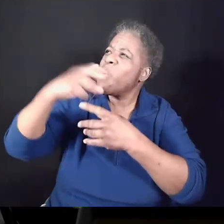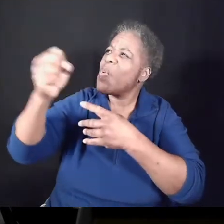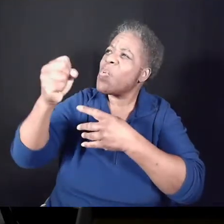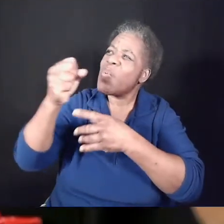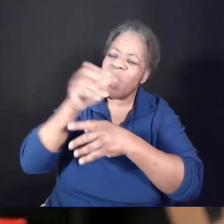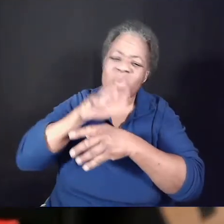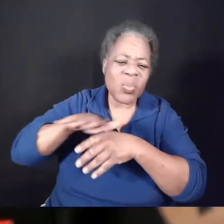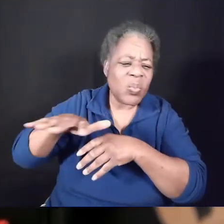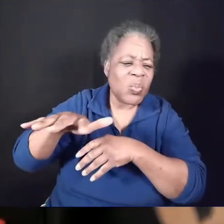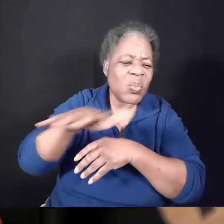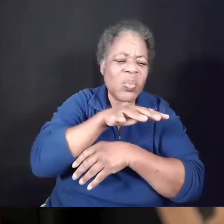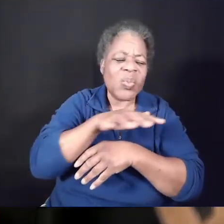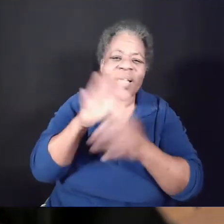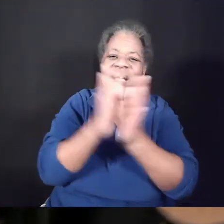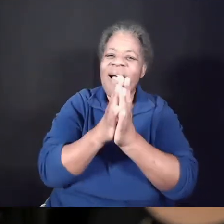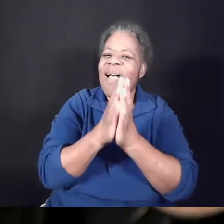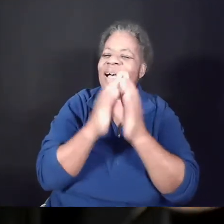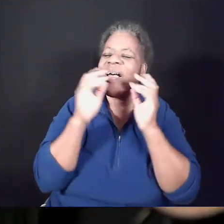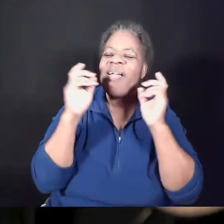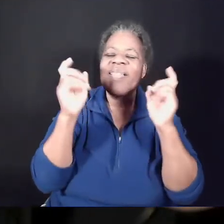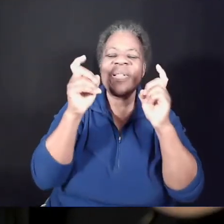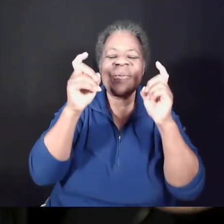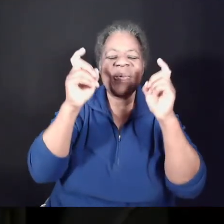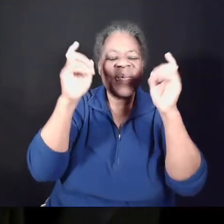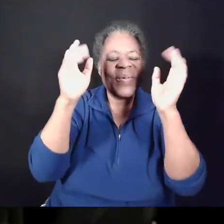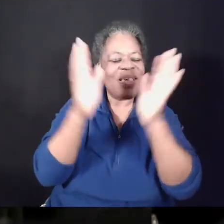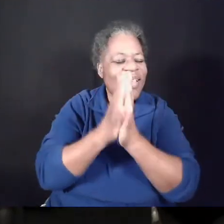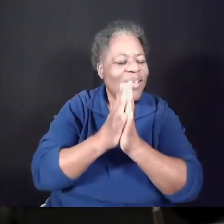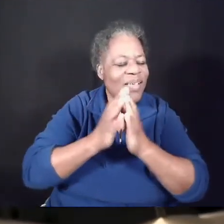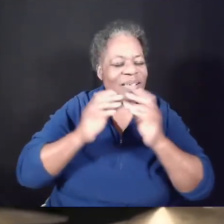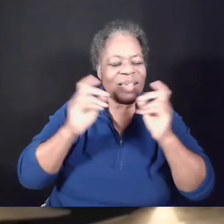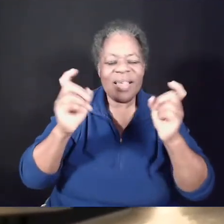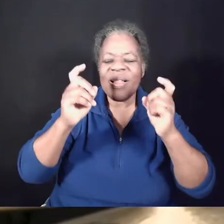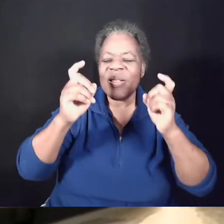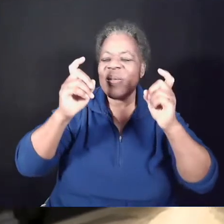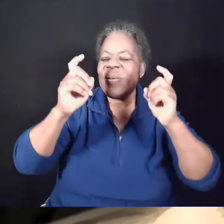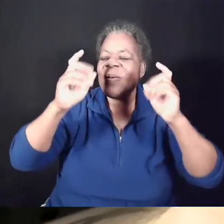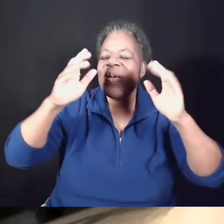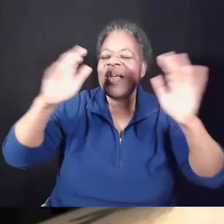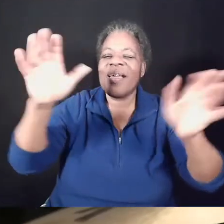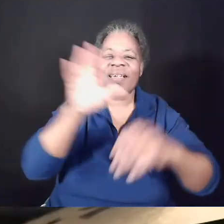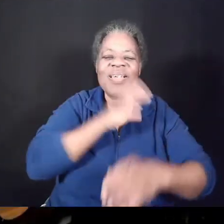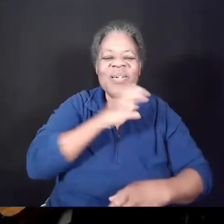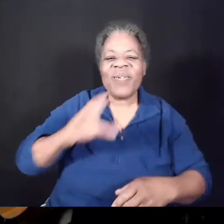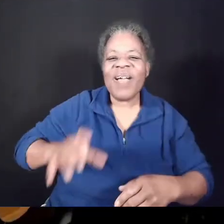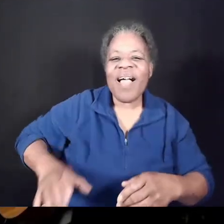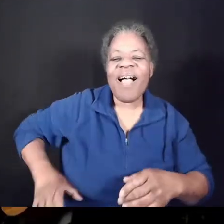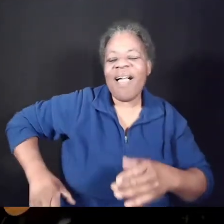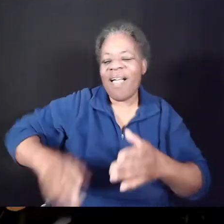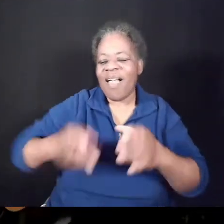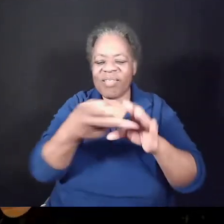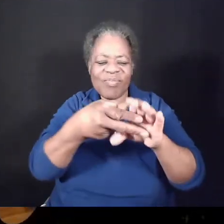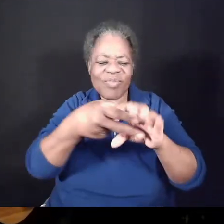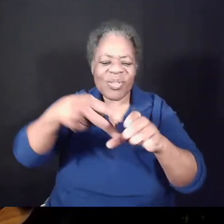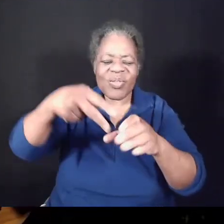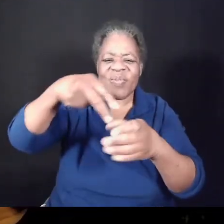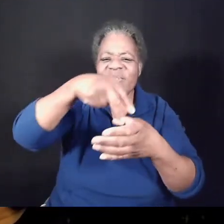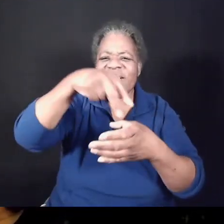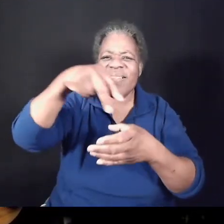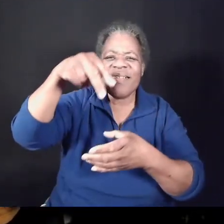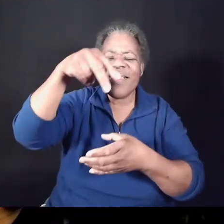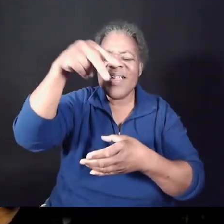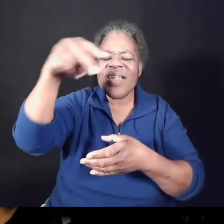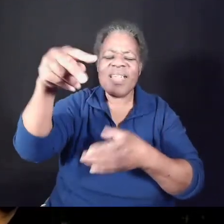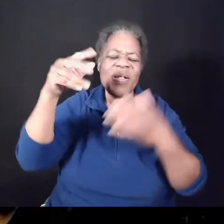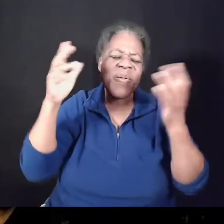hallelujah. Christ is risen. Oh, what a